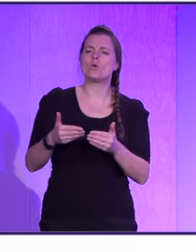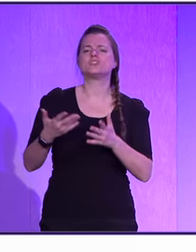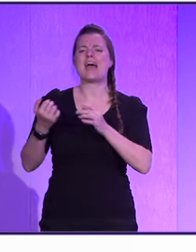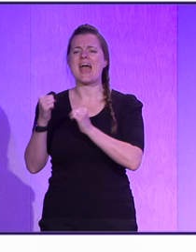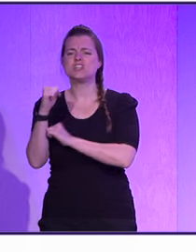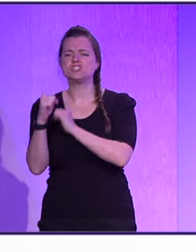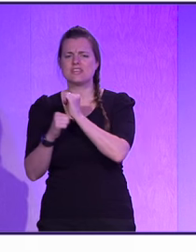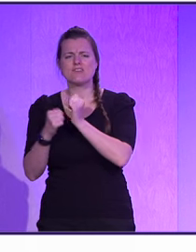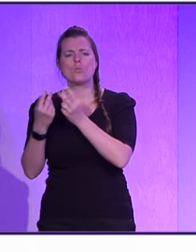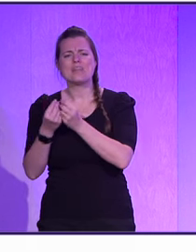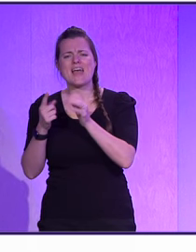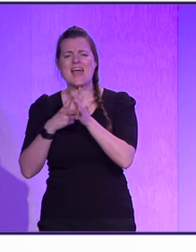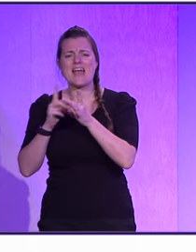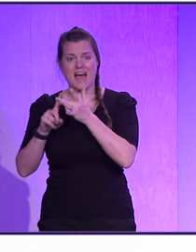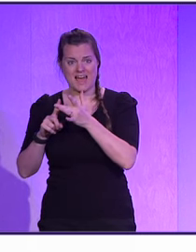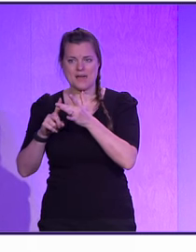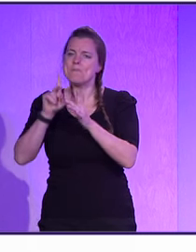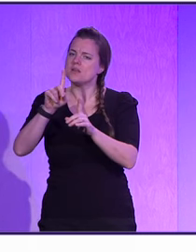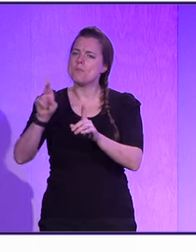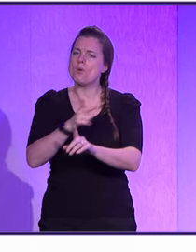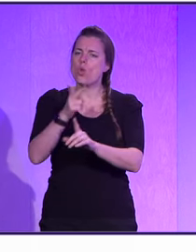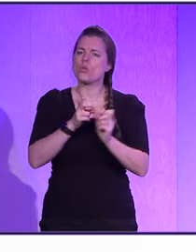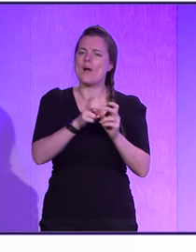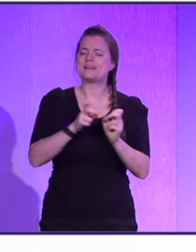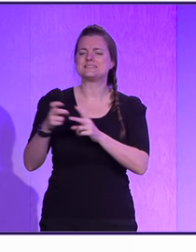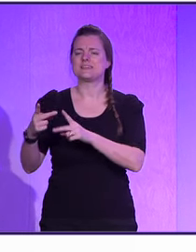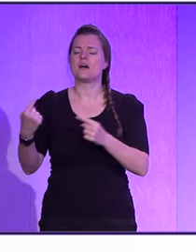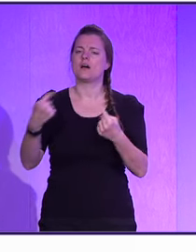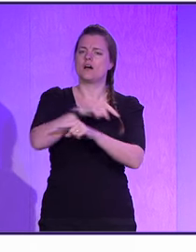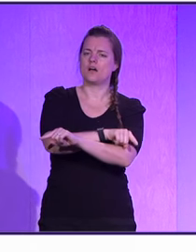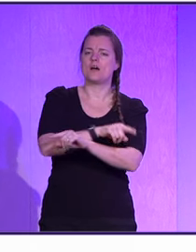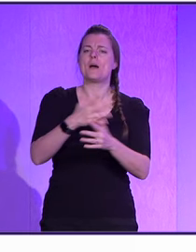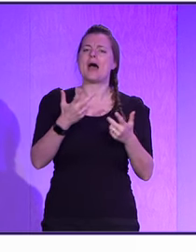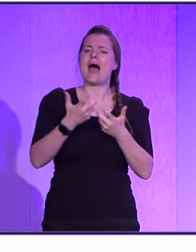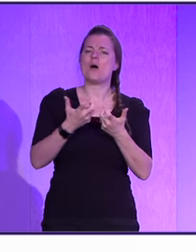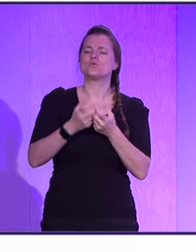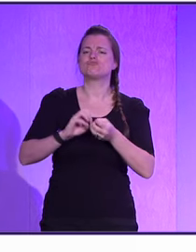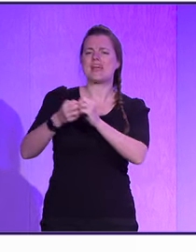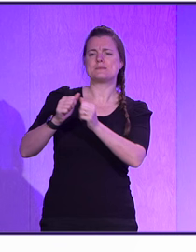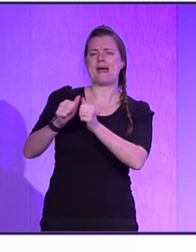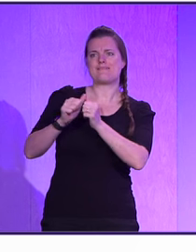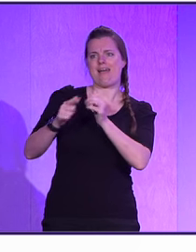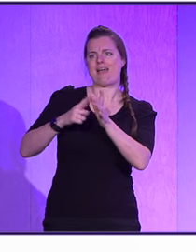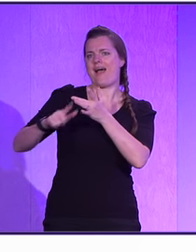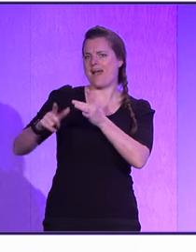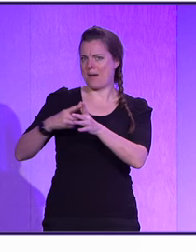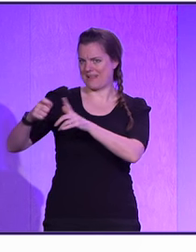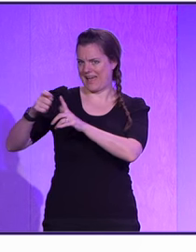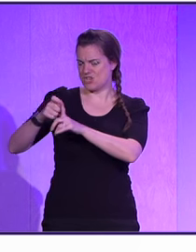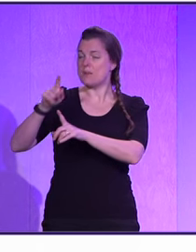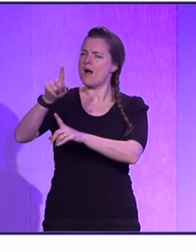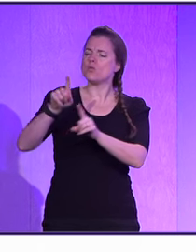on engineering with AI, both ways. How to deliver better Gen.AI applications, but how